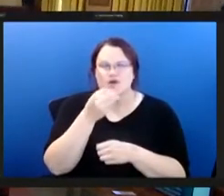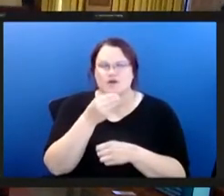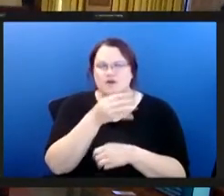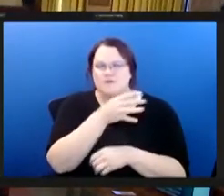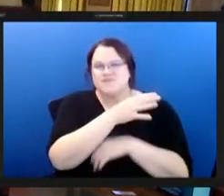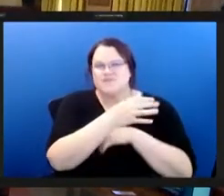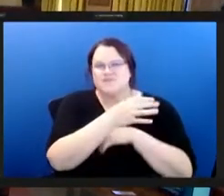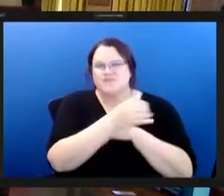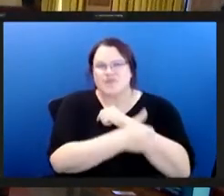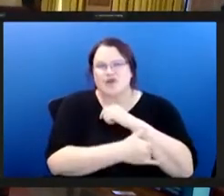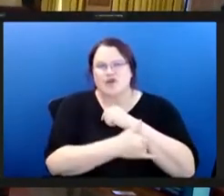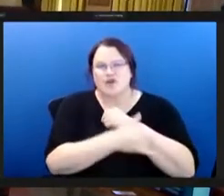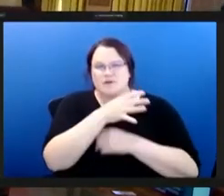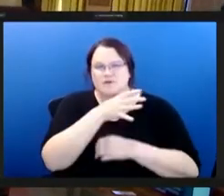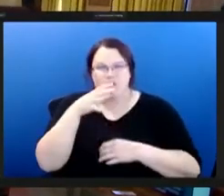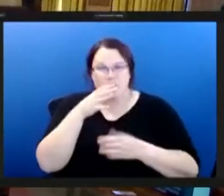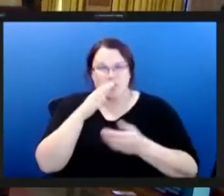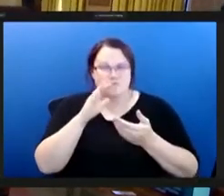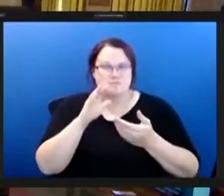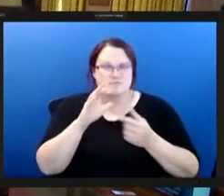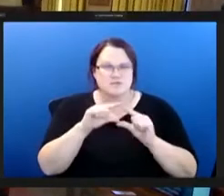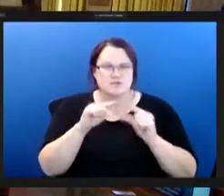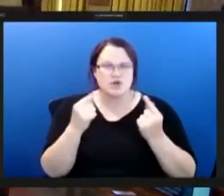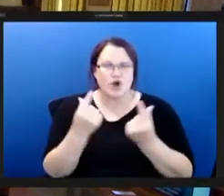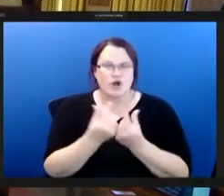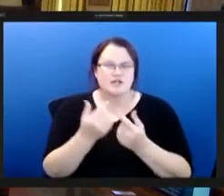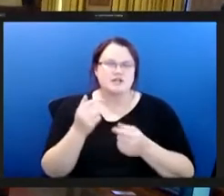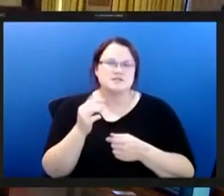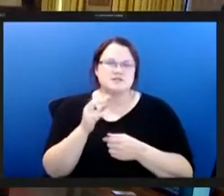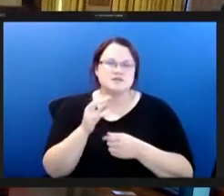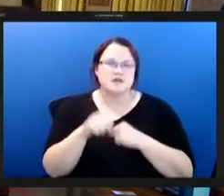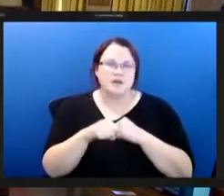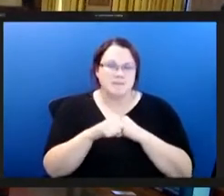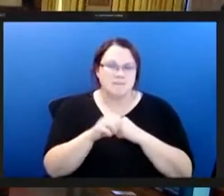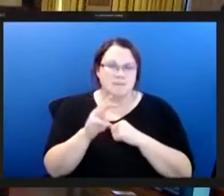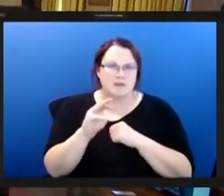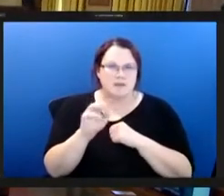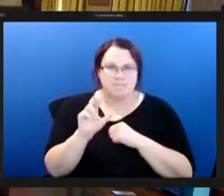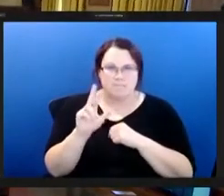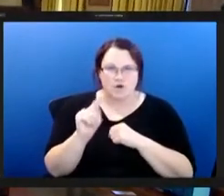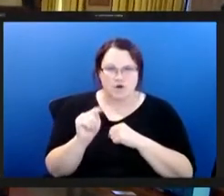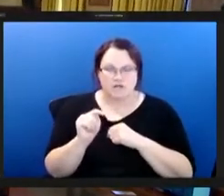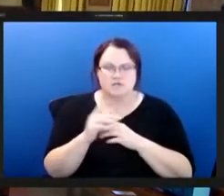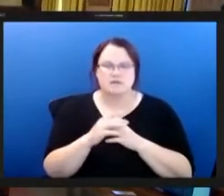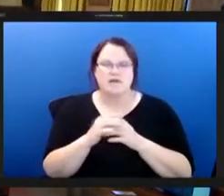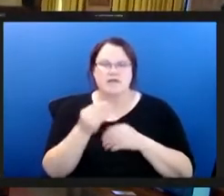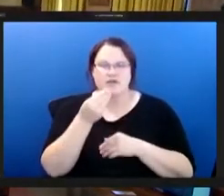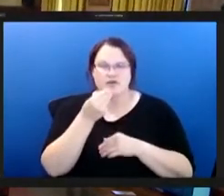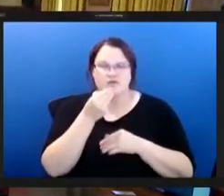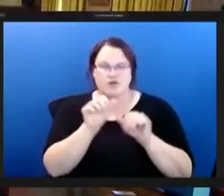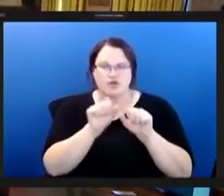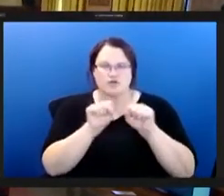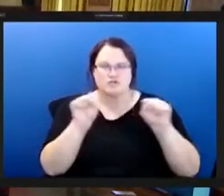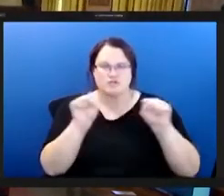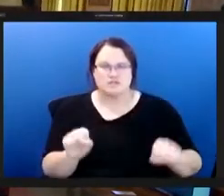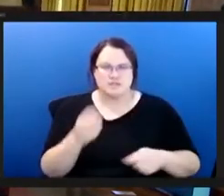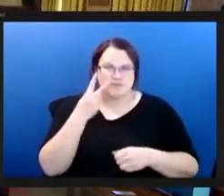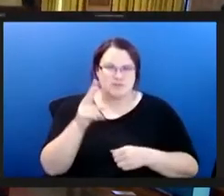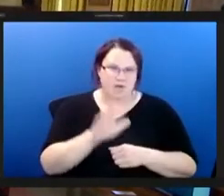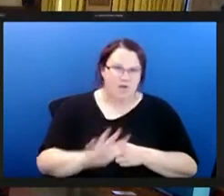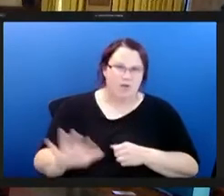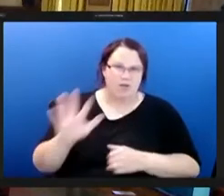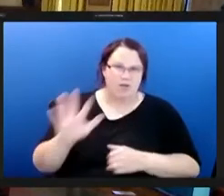markets to prepare for the short medium and long-term breakdown breakdowns of food systems we see across the globe